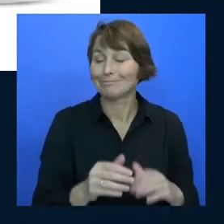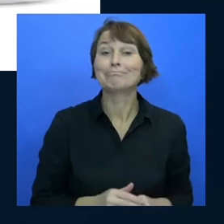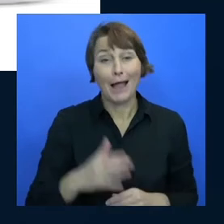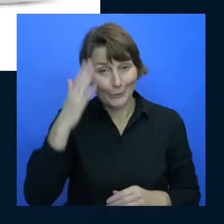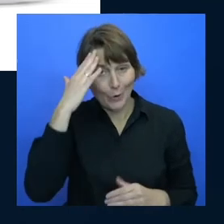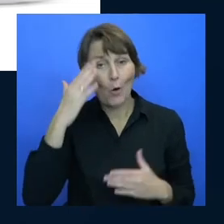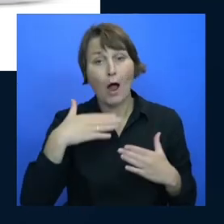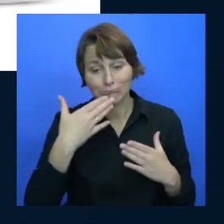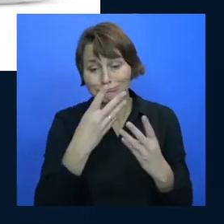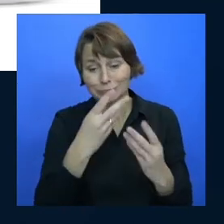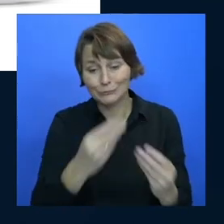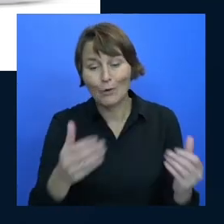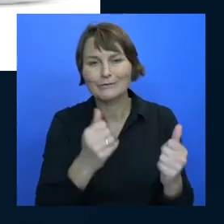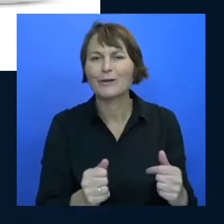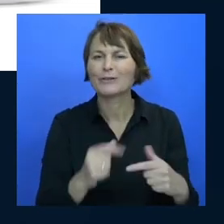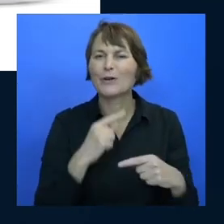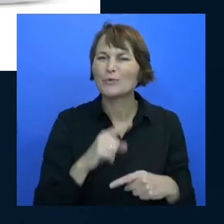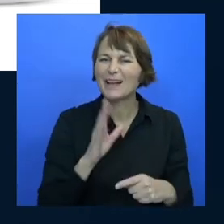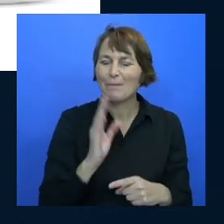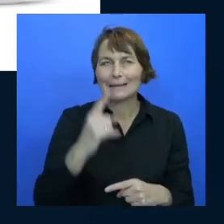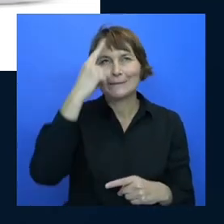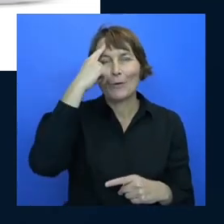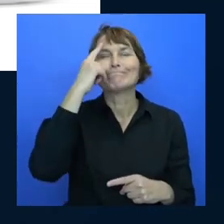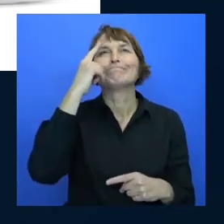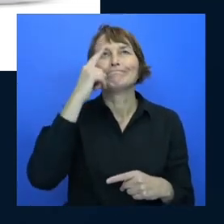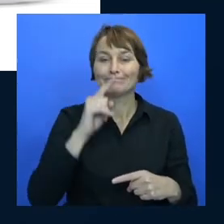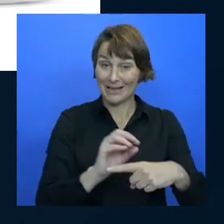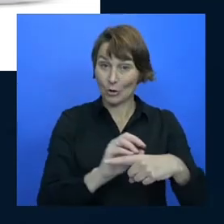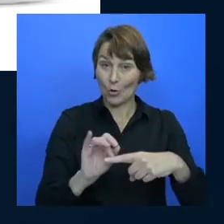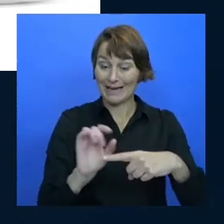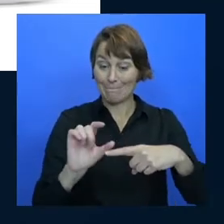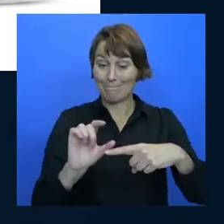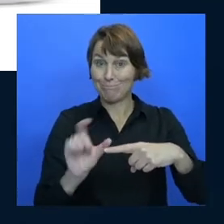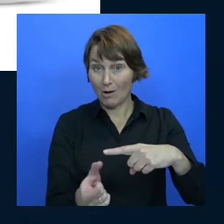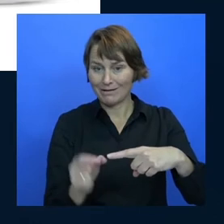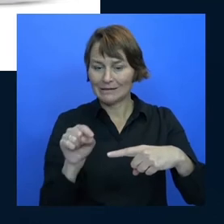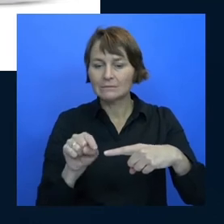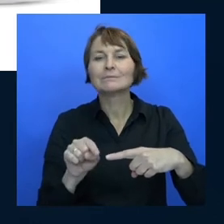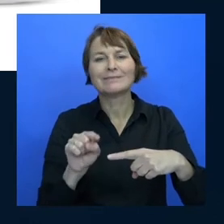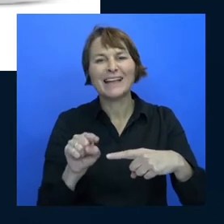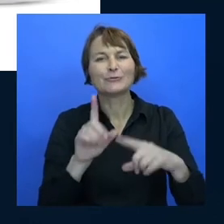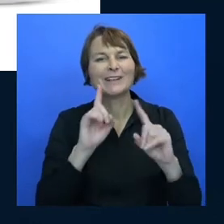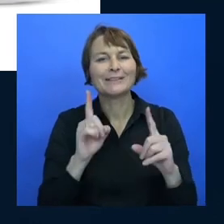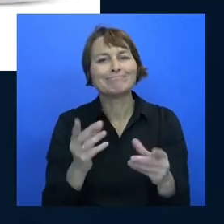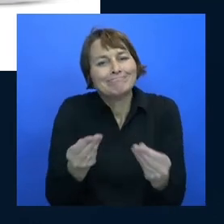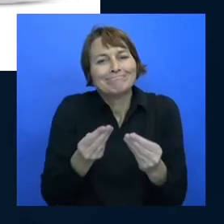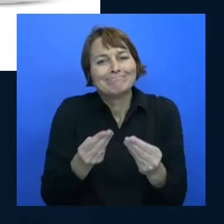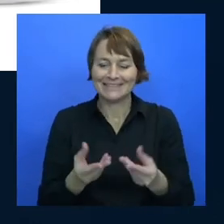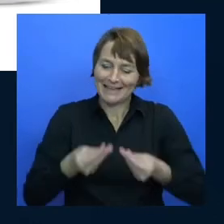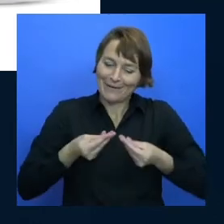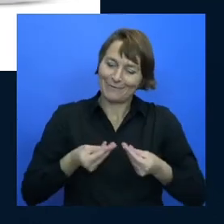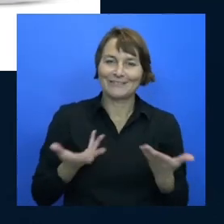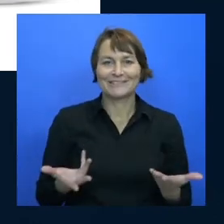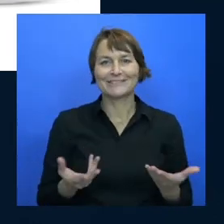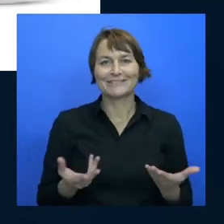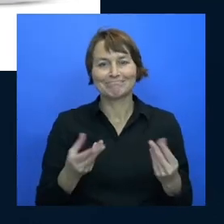is a gift it is a gift and even though it will waste your time now you can then use that to get the word